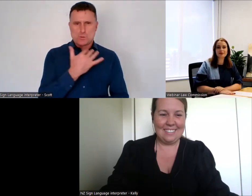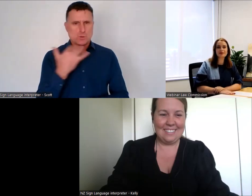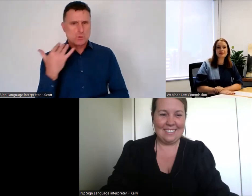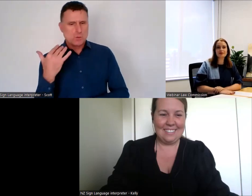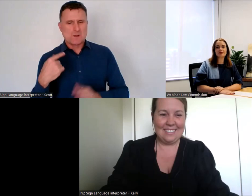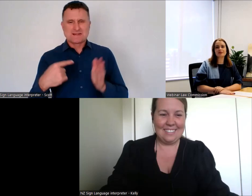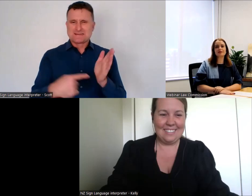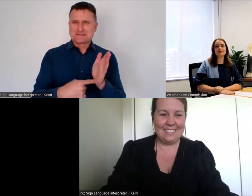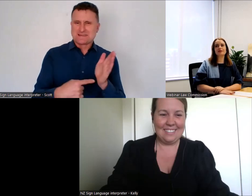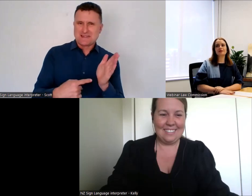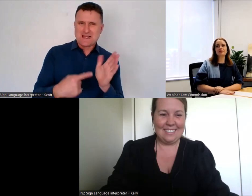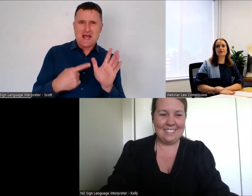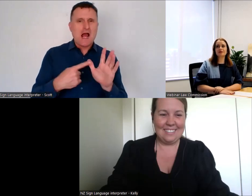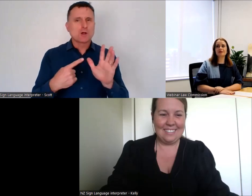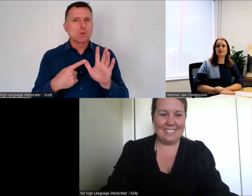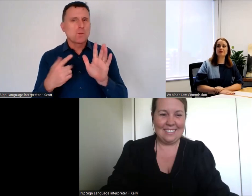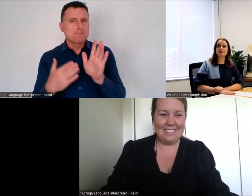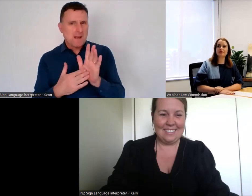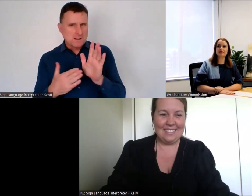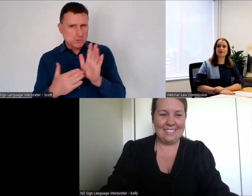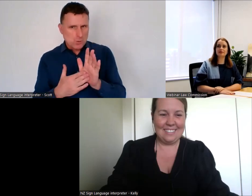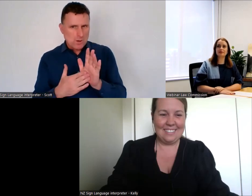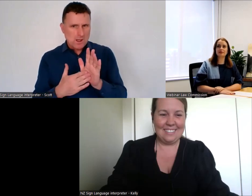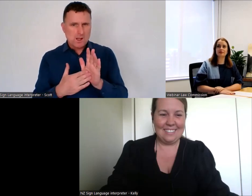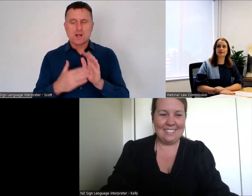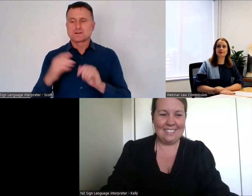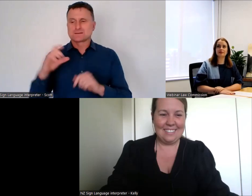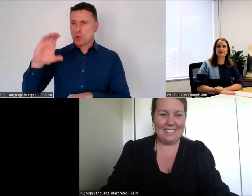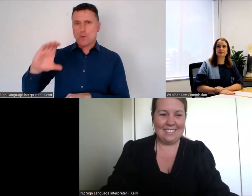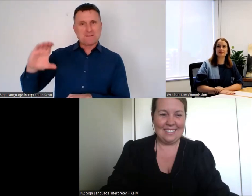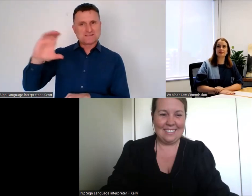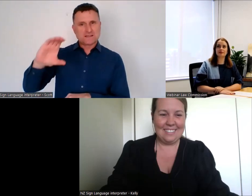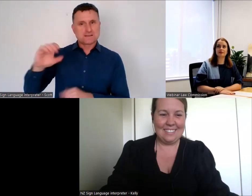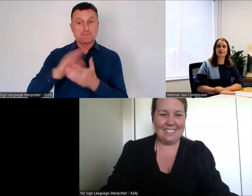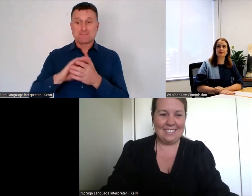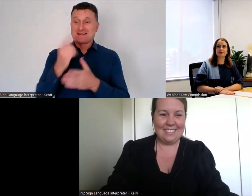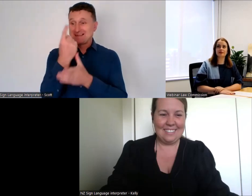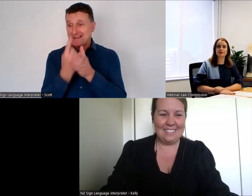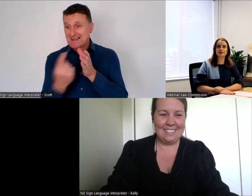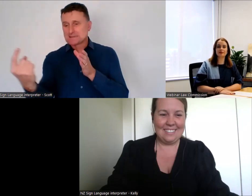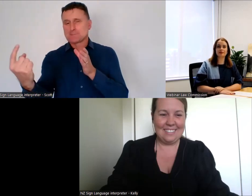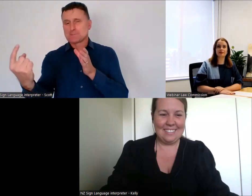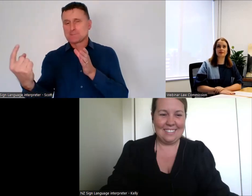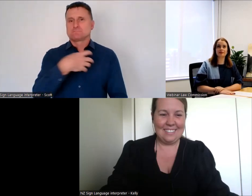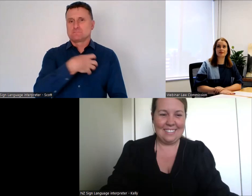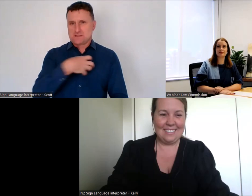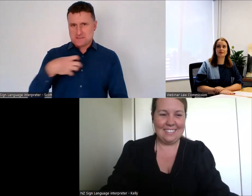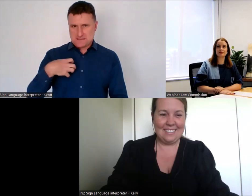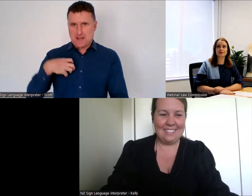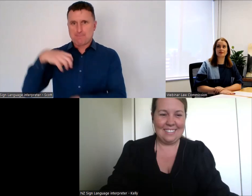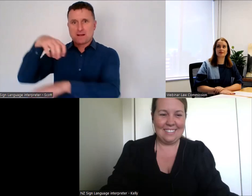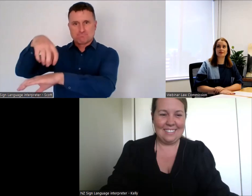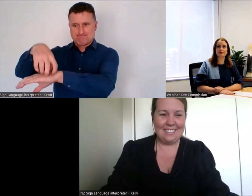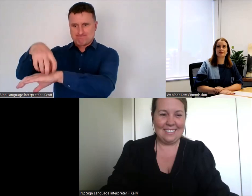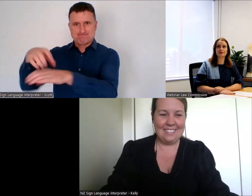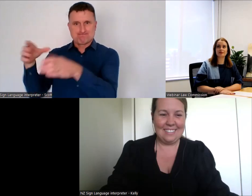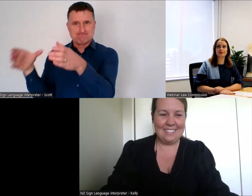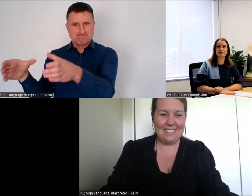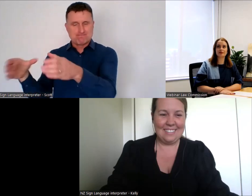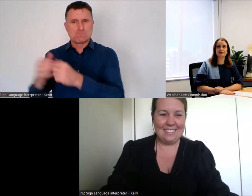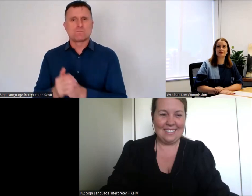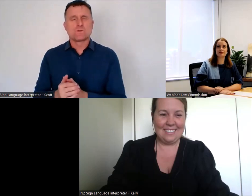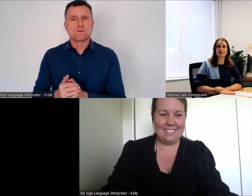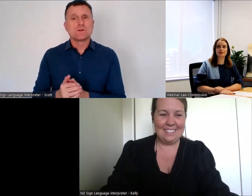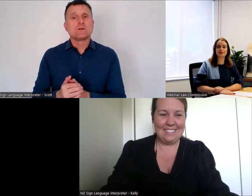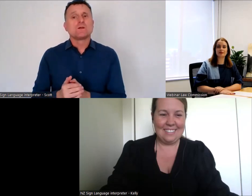Auditory Law Commission is an independent, we're an independent state sector agency, and our primary role is to